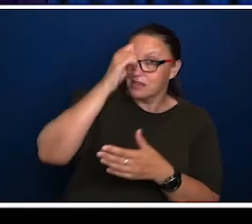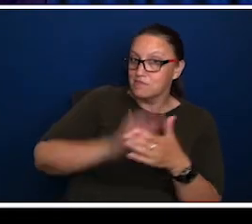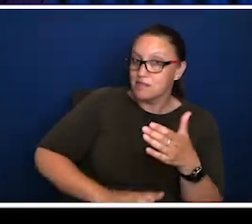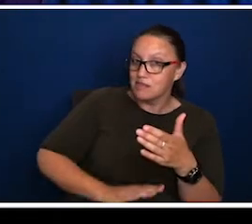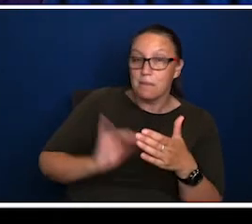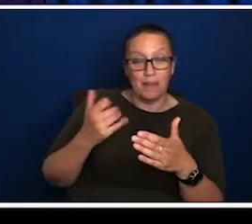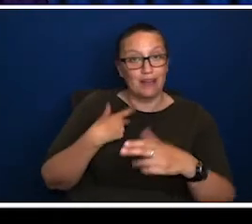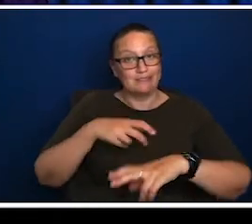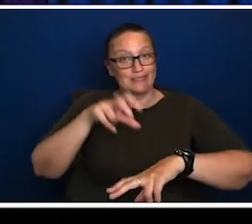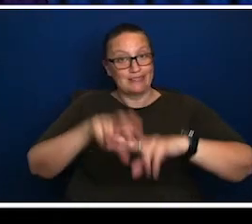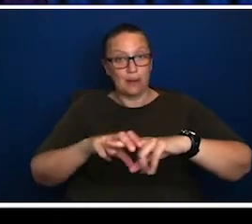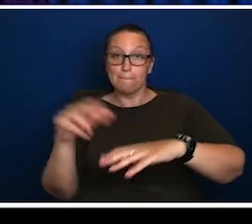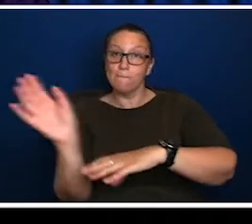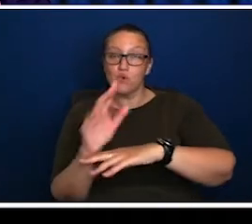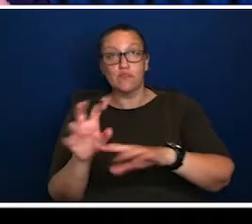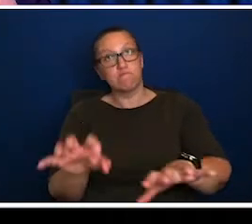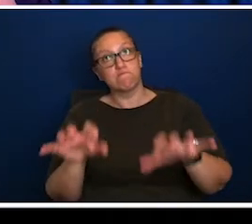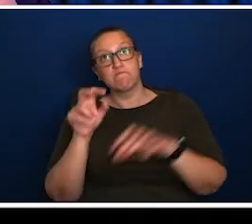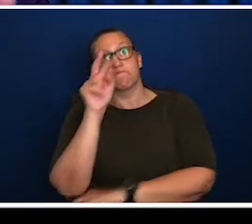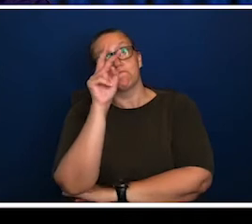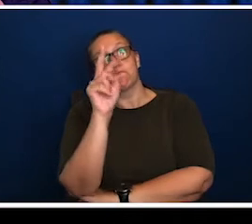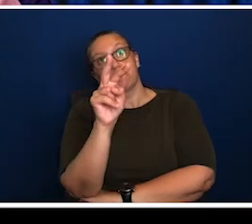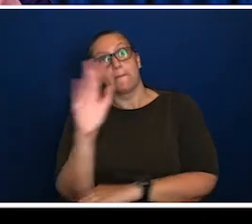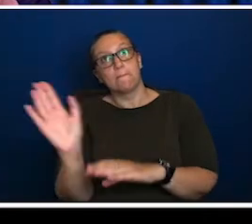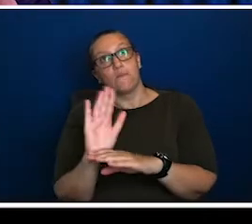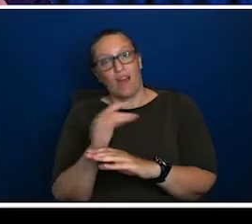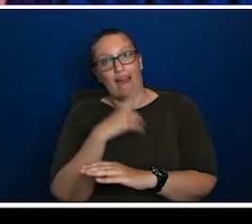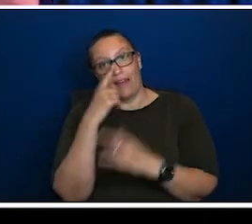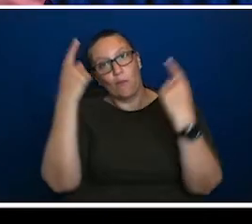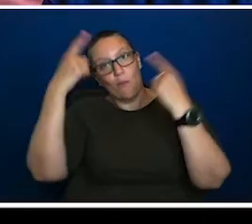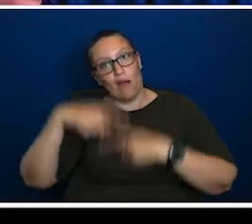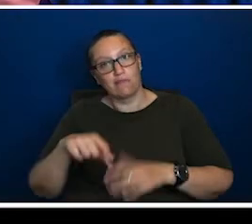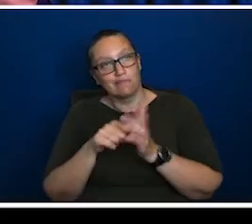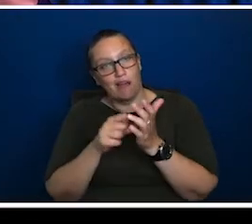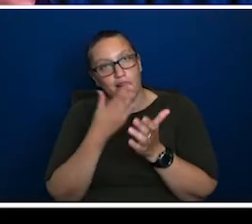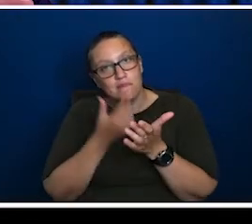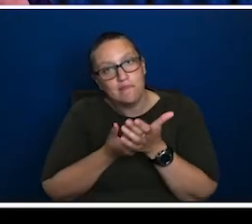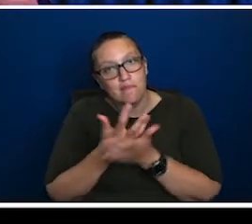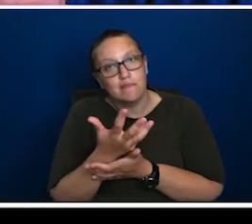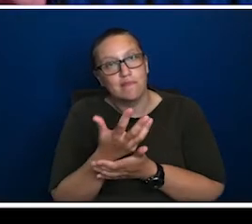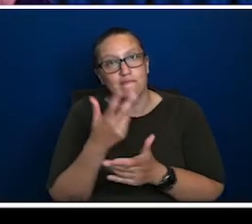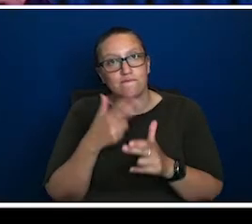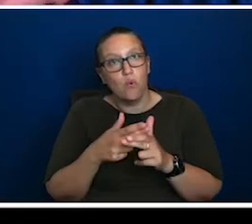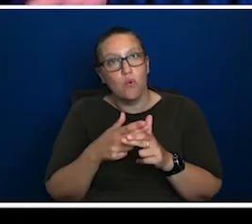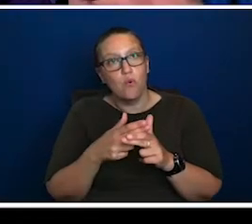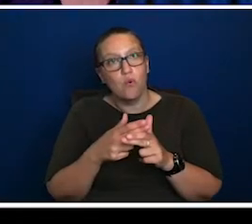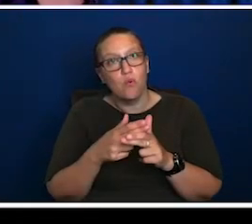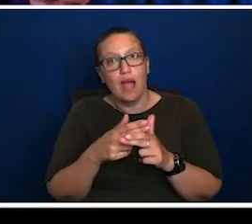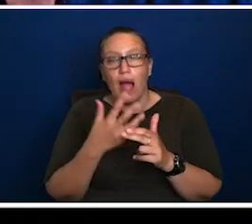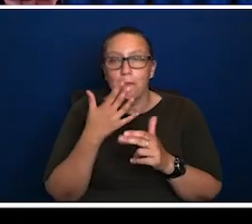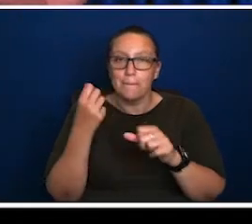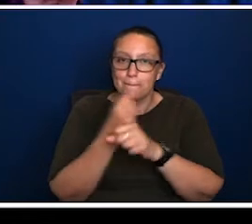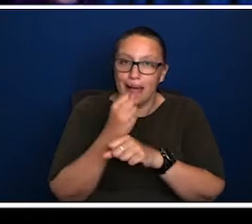And when you talk about experiencing things, we might be sitting in the theatre experiencing something and I can put a dollar value on that and I could, I could have a look at